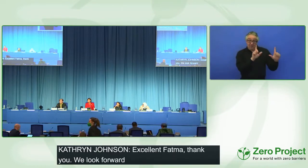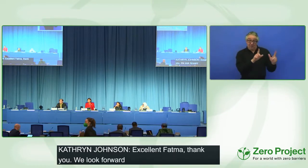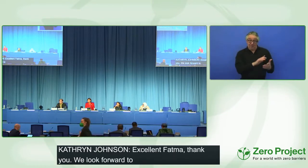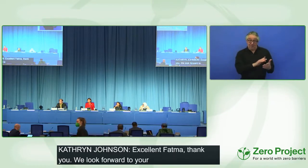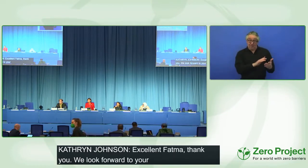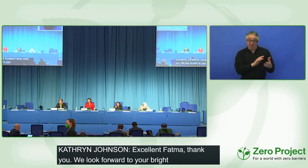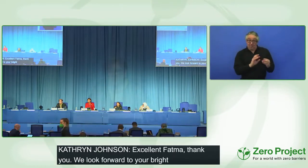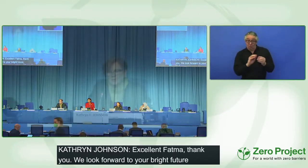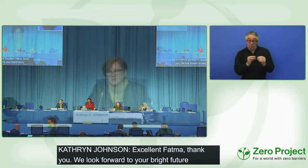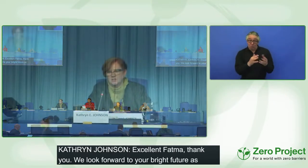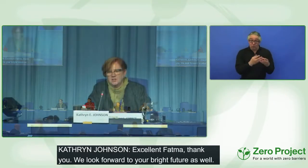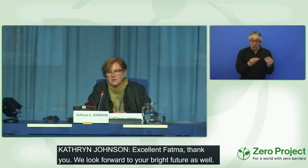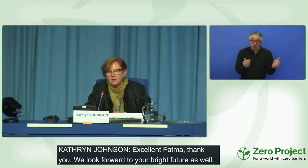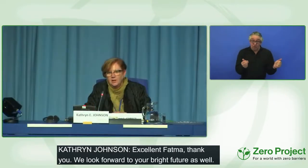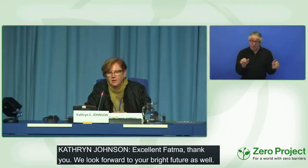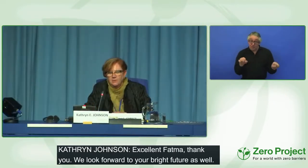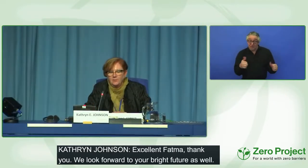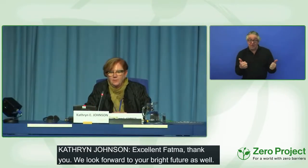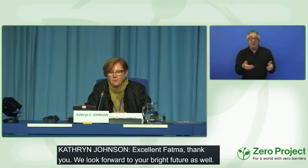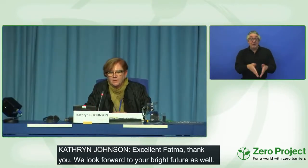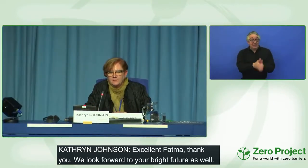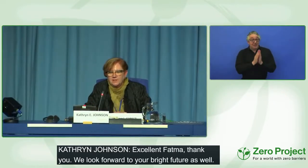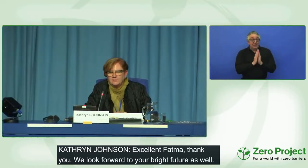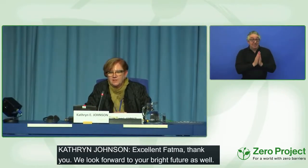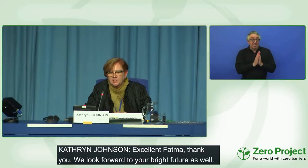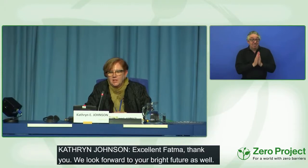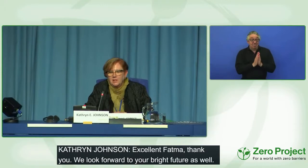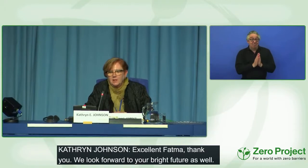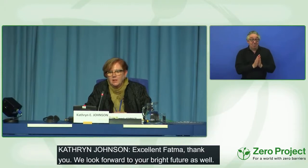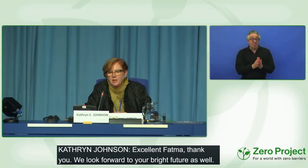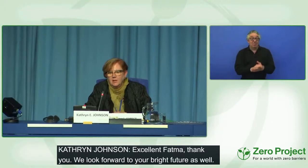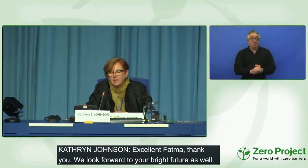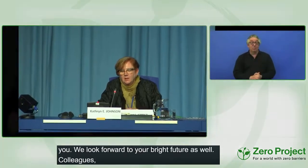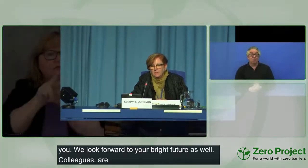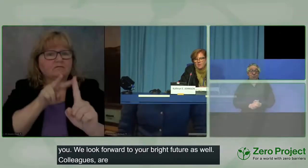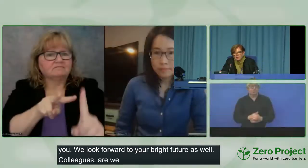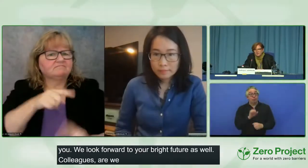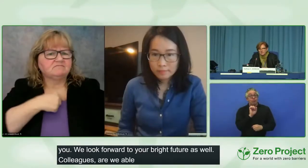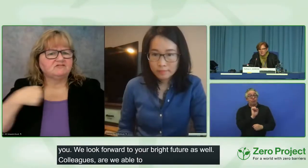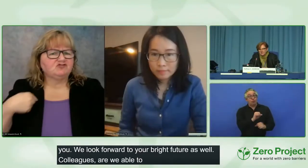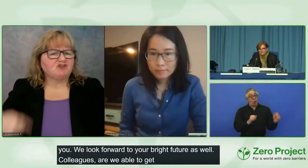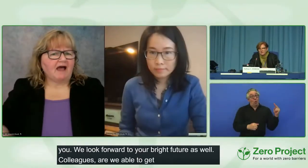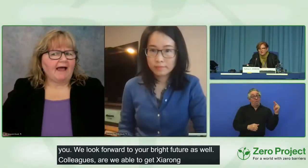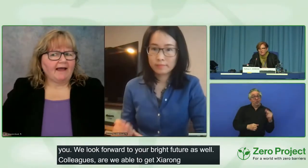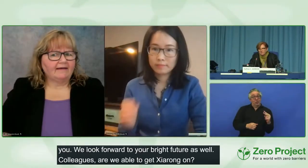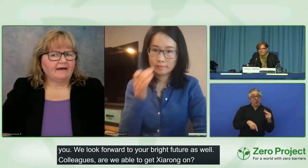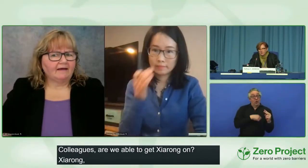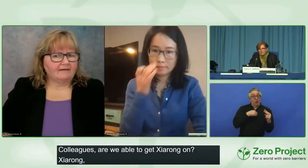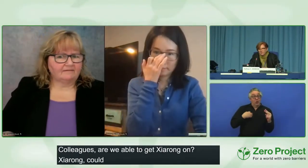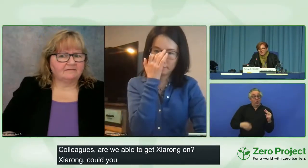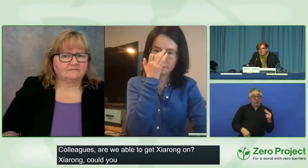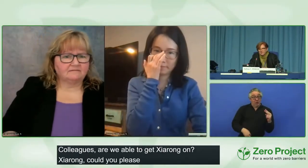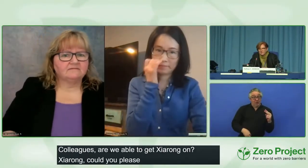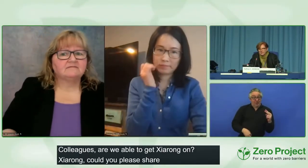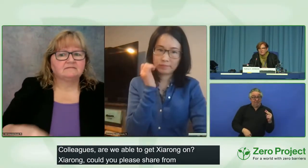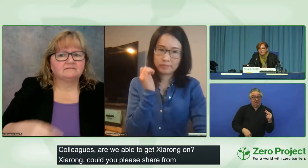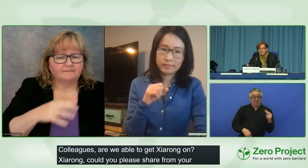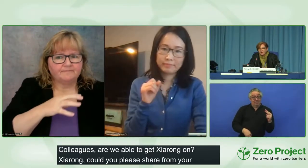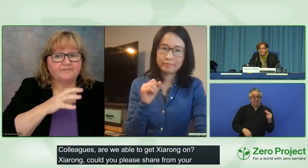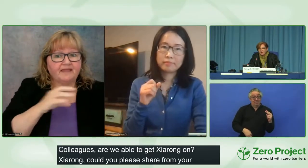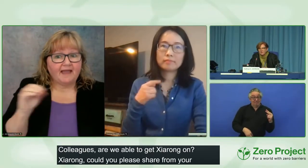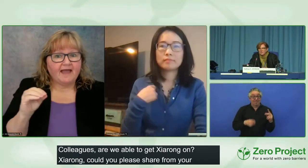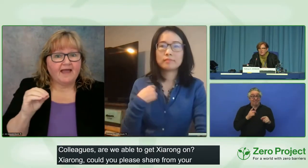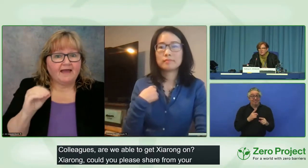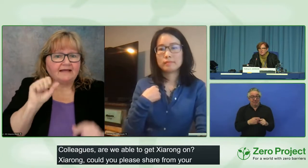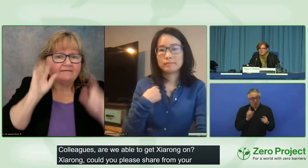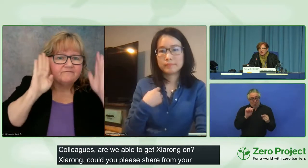Okay. Please, Xiaorong, could you share from your perspective in China, and specifically if you can focus on the deaf,